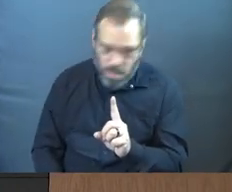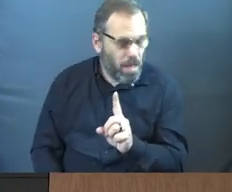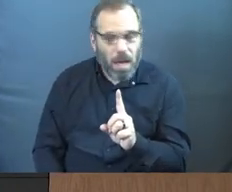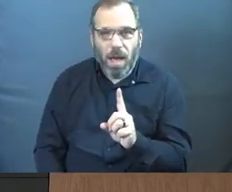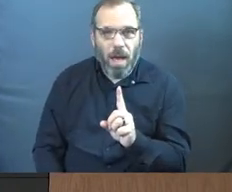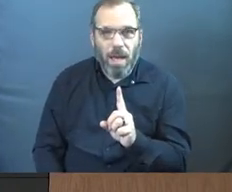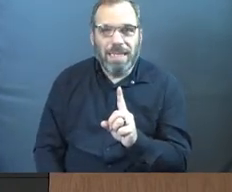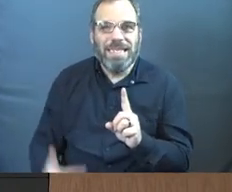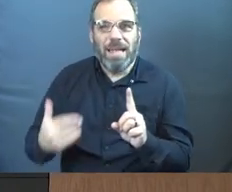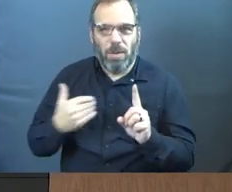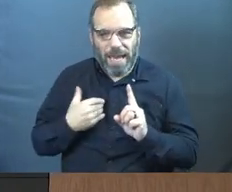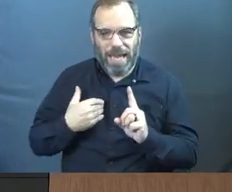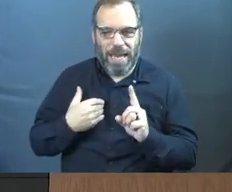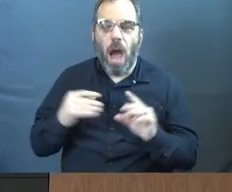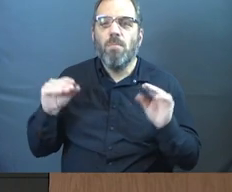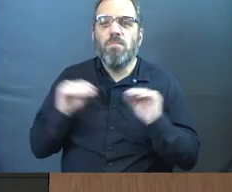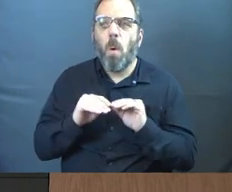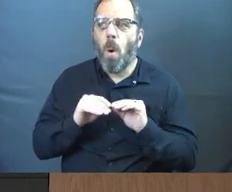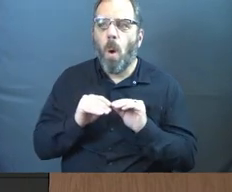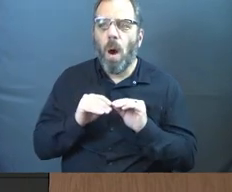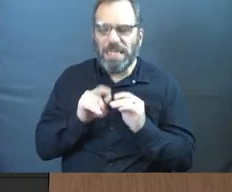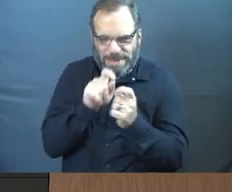A more refined human race.